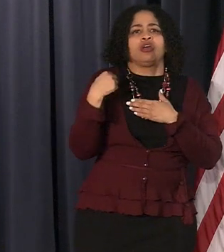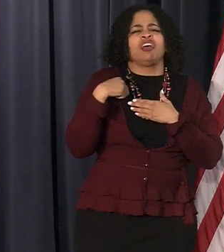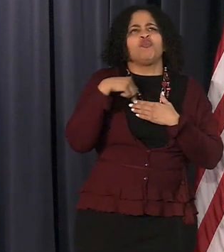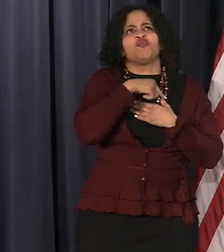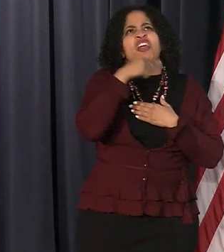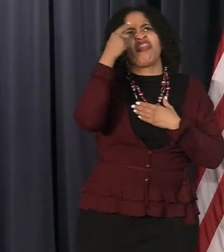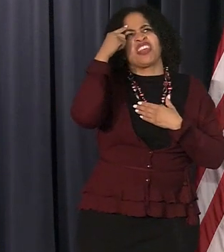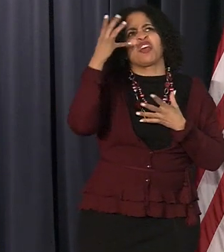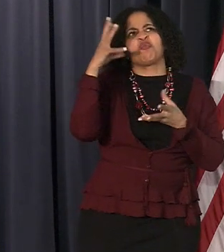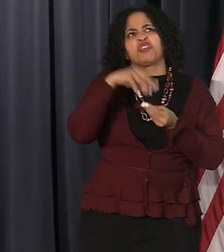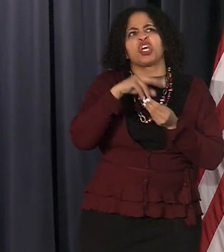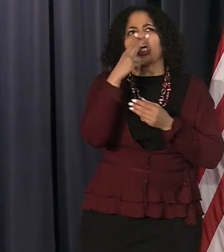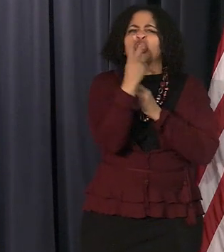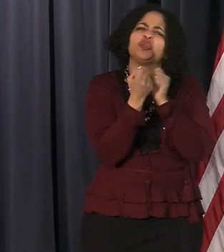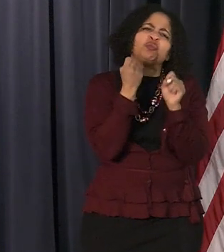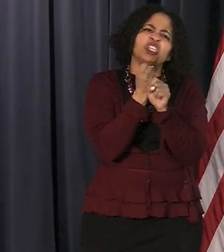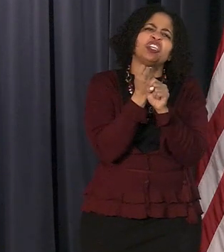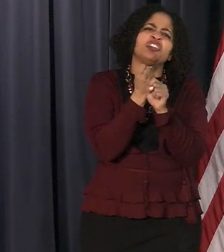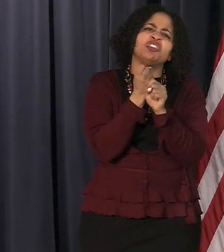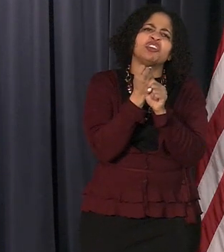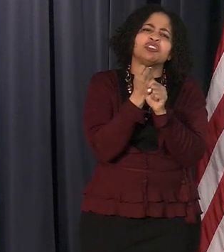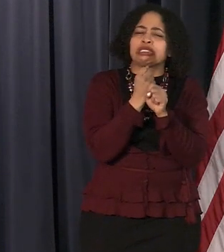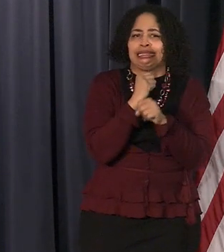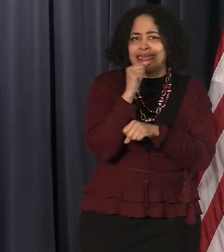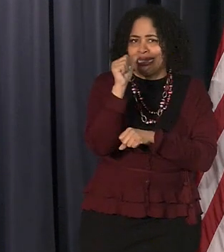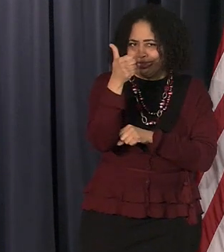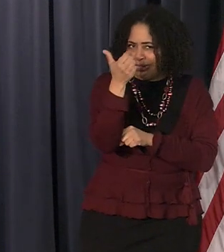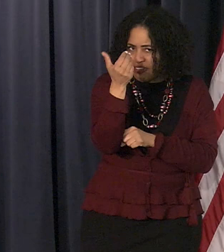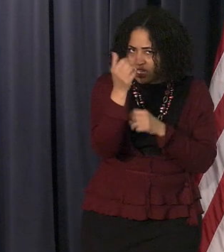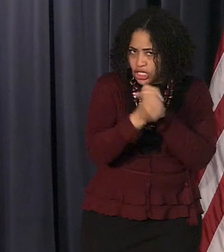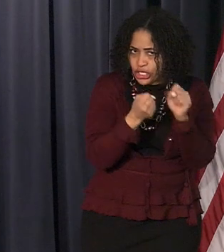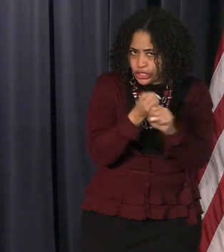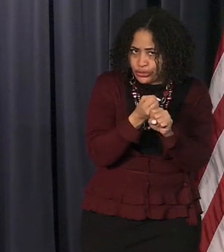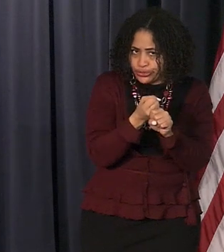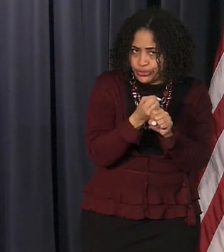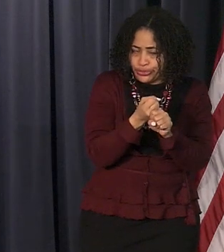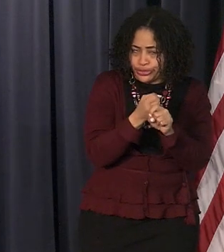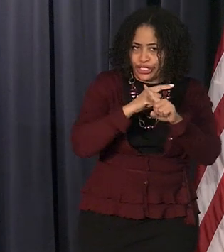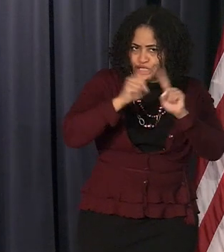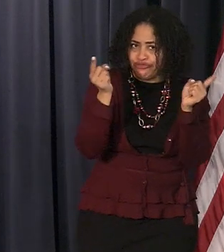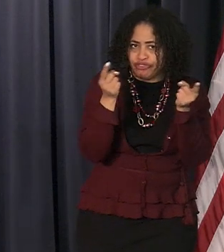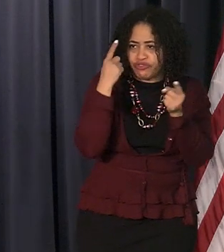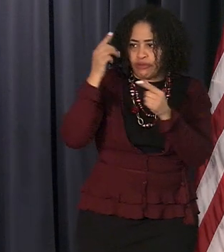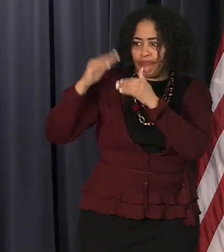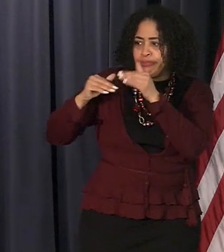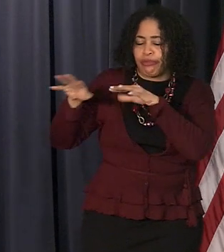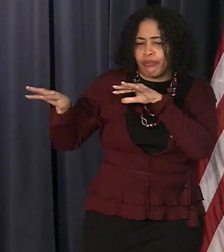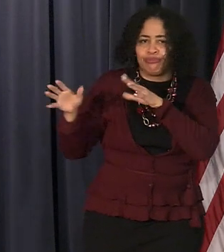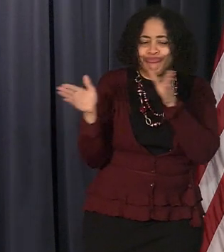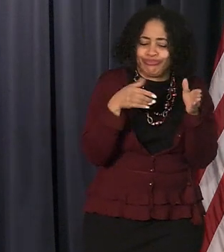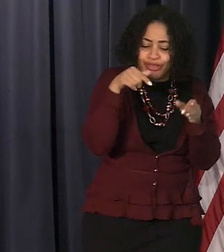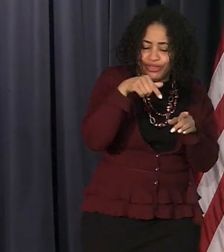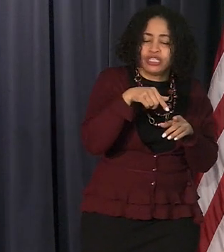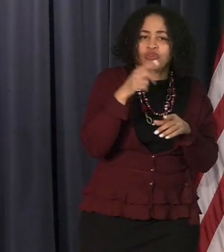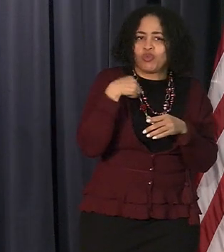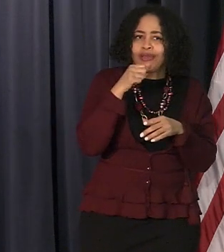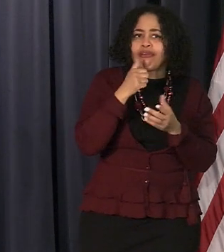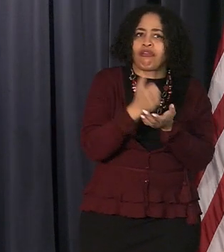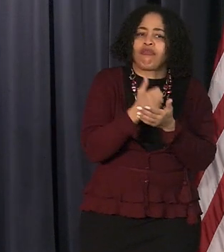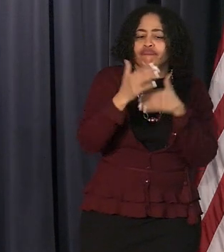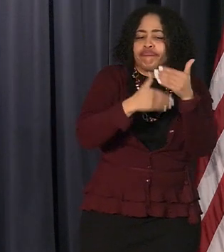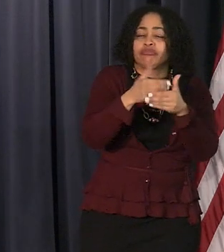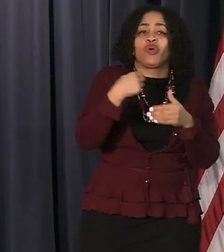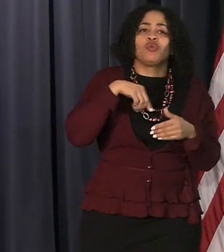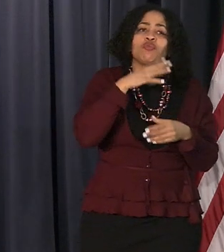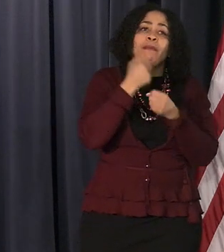two years as opposed to 10 or 15 years and uh what we're going to do is make this new video put it on